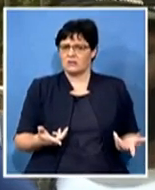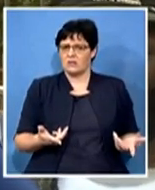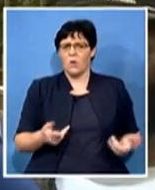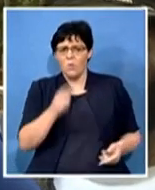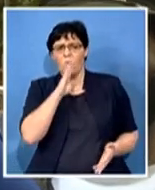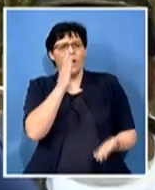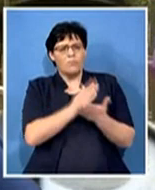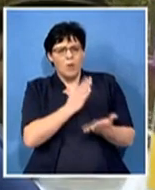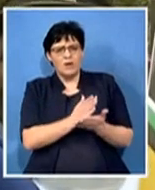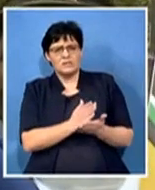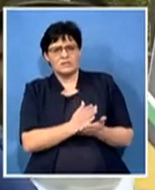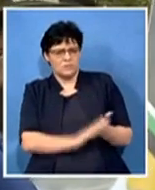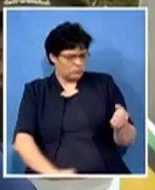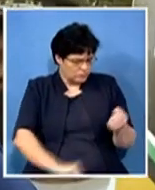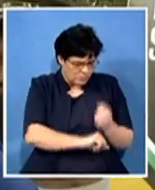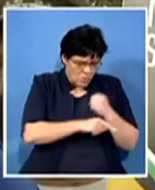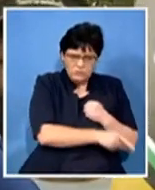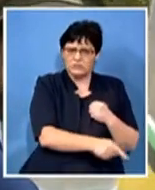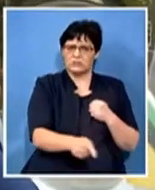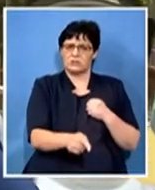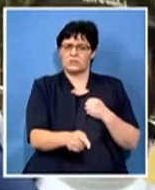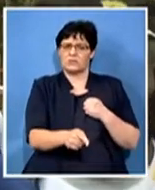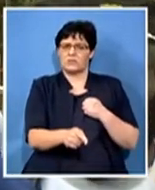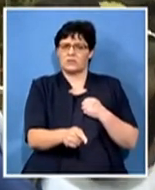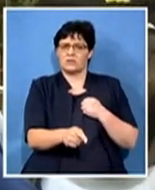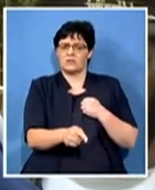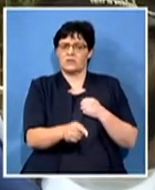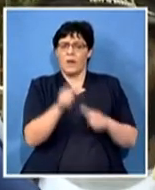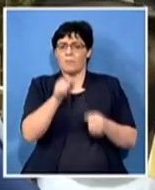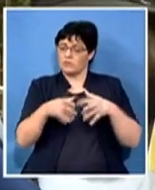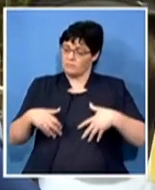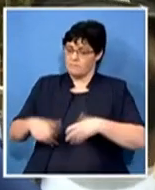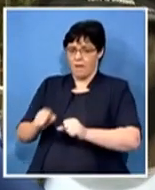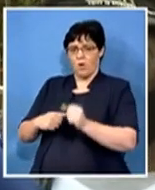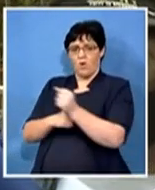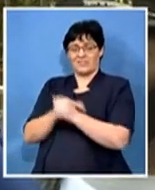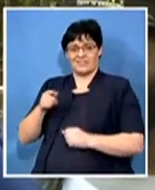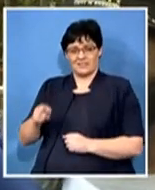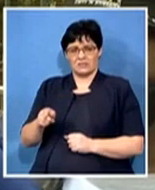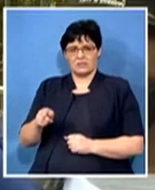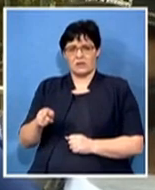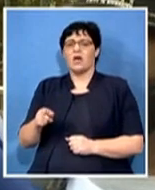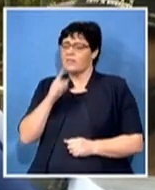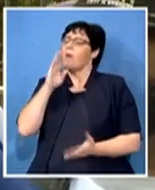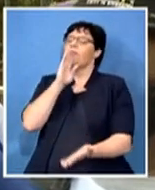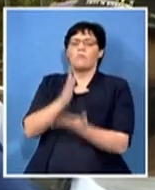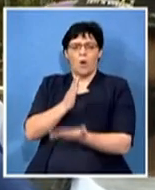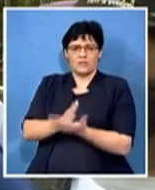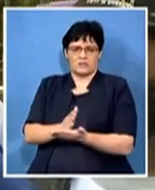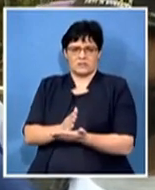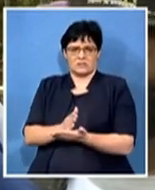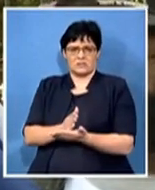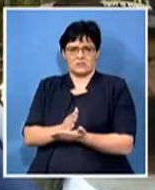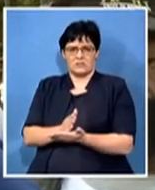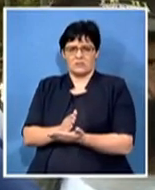when people took offices, they take a vow, an oath of office, to be conscientious in what they're